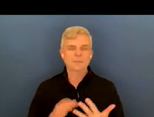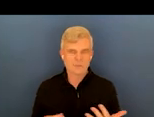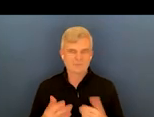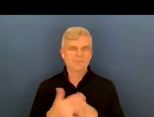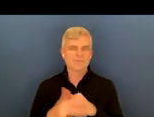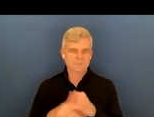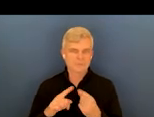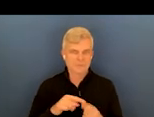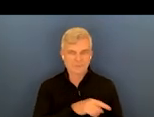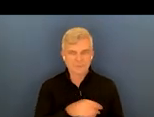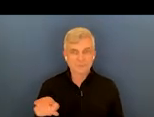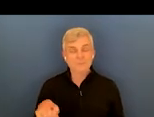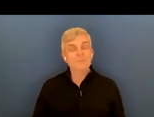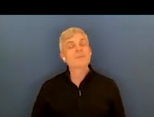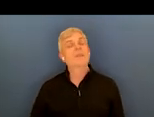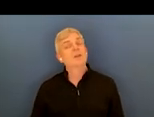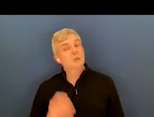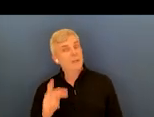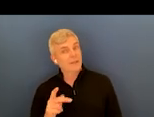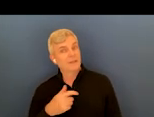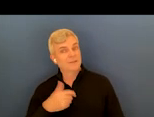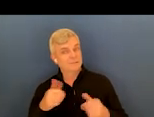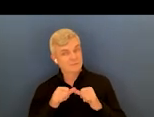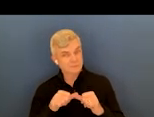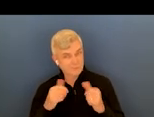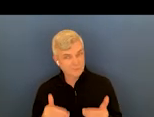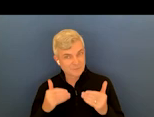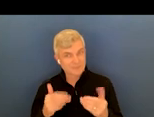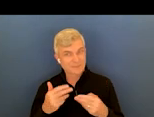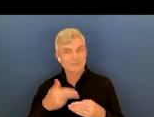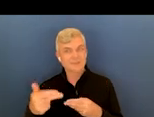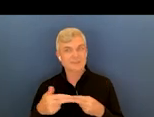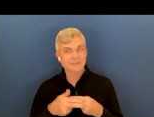So with that, I'll keep us moving and go to the next slide.